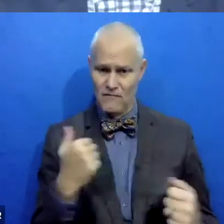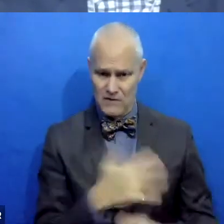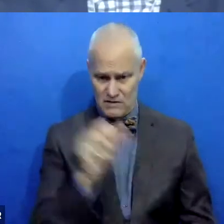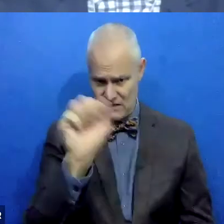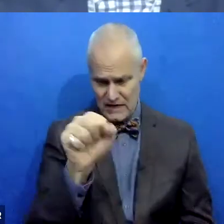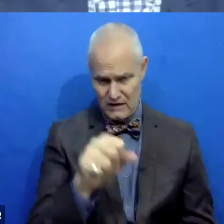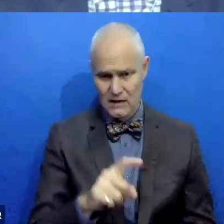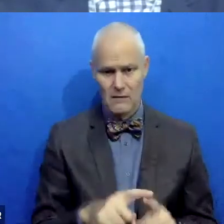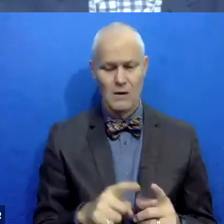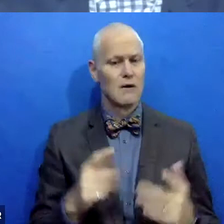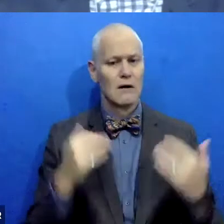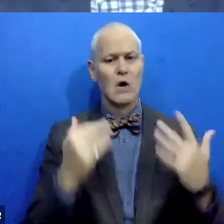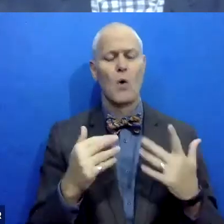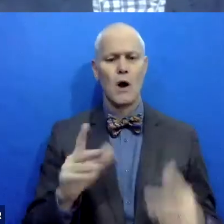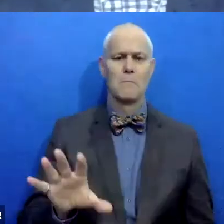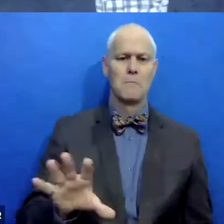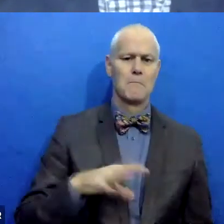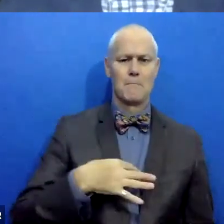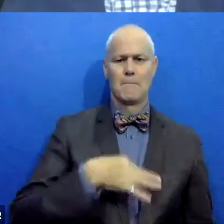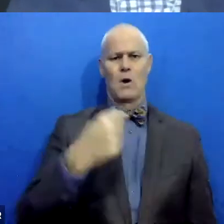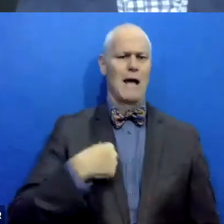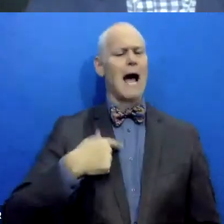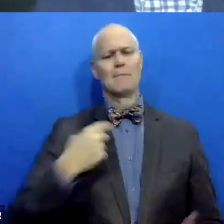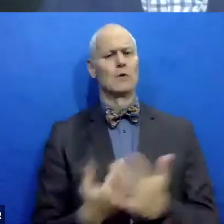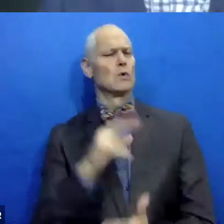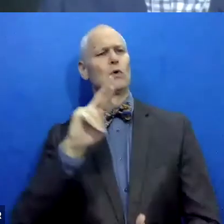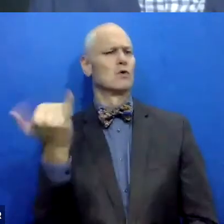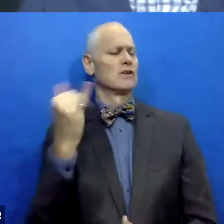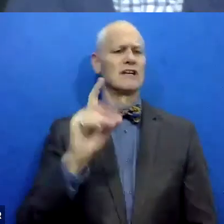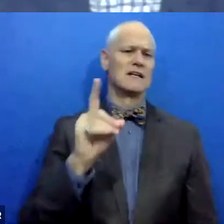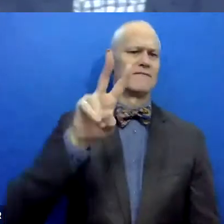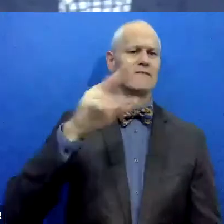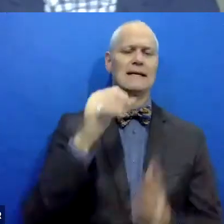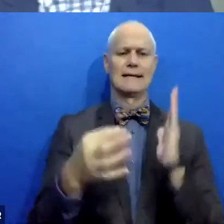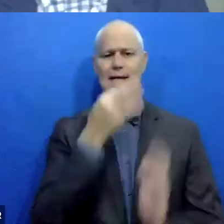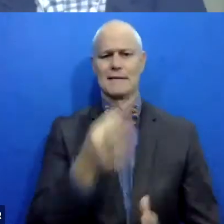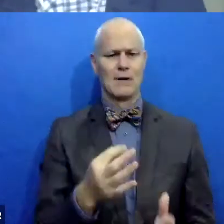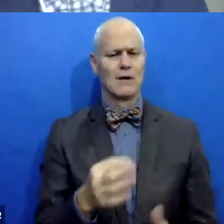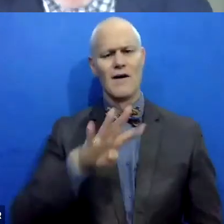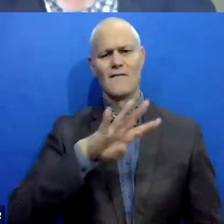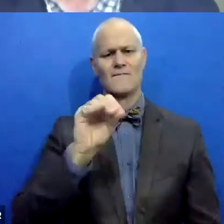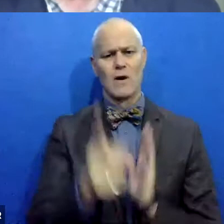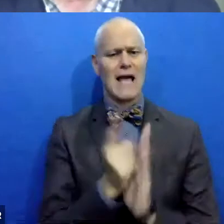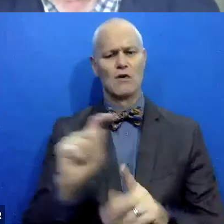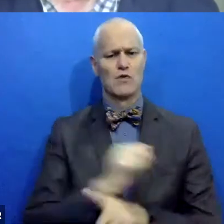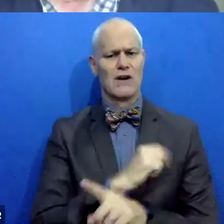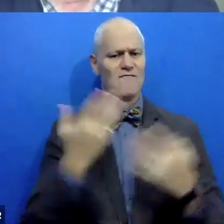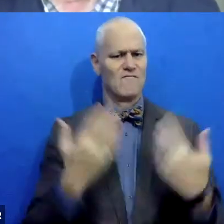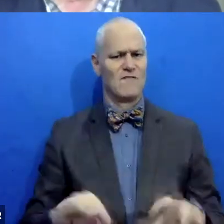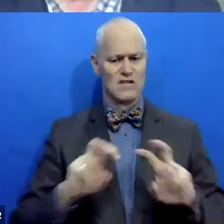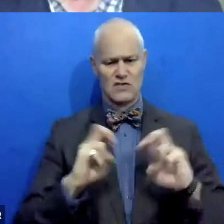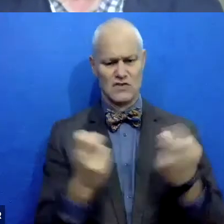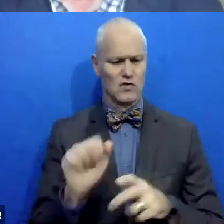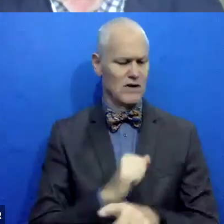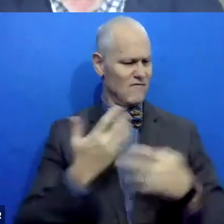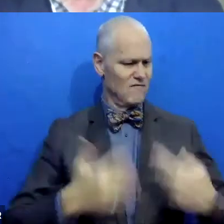and, you know, appointing ourselves the new restorative justice and domestic violence expert by doing a 40-hour training in this and a circle training in that and then